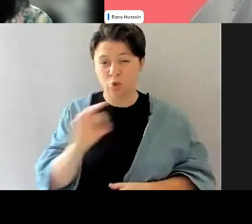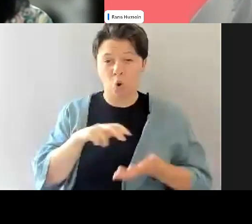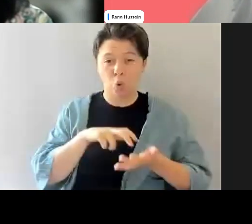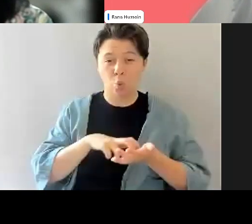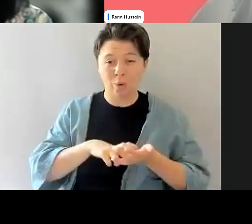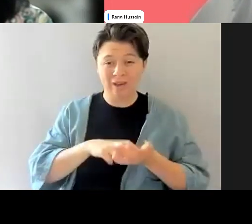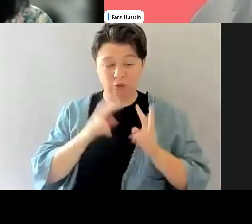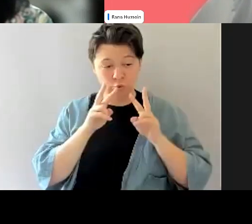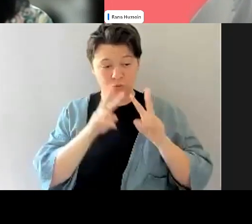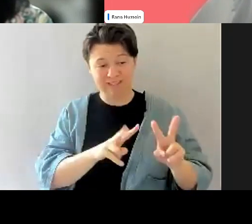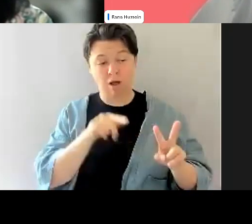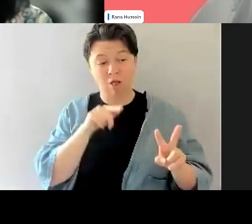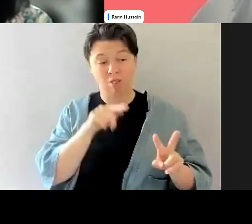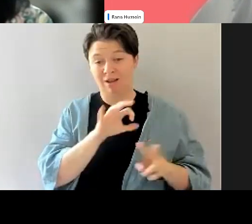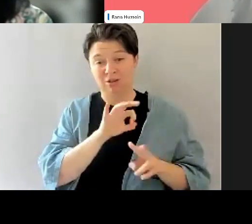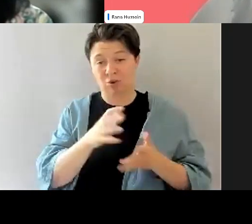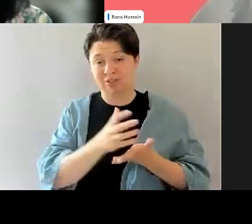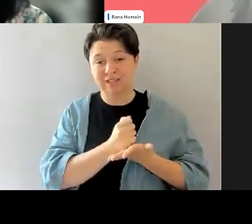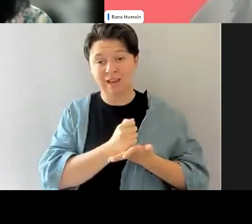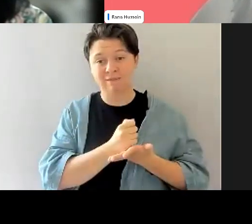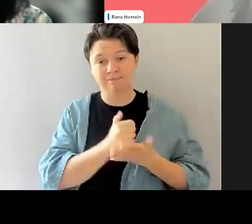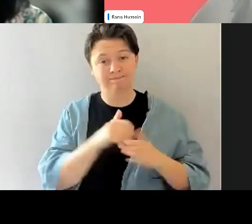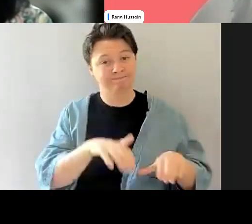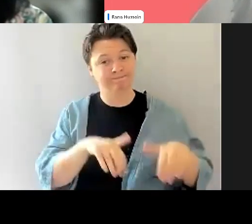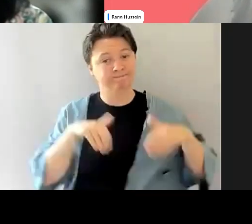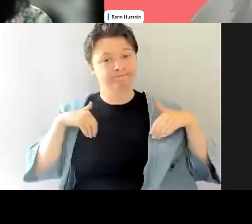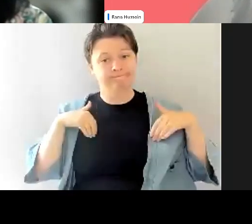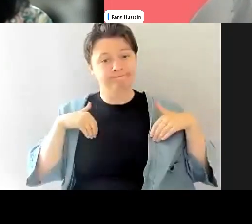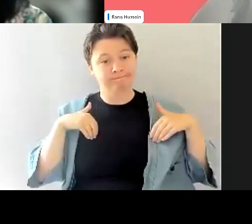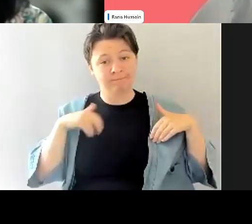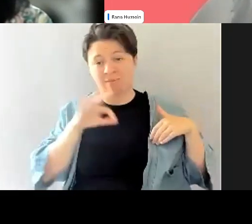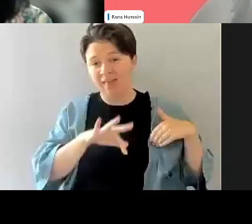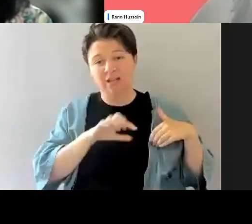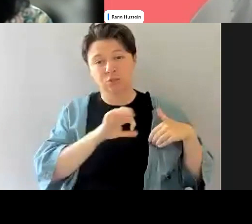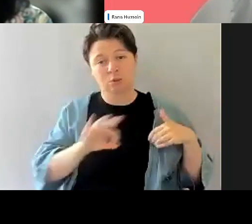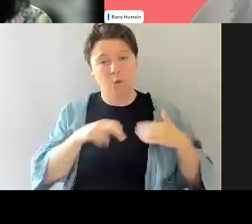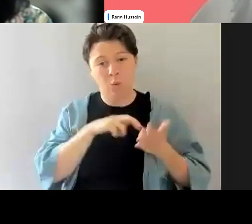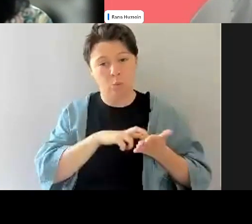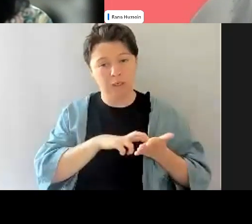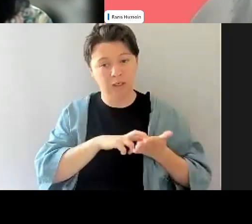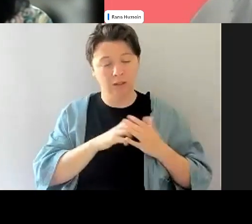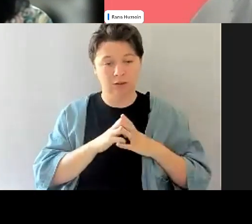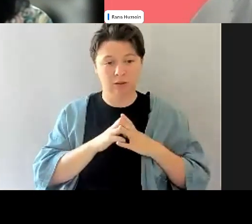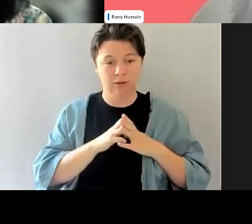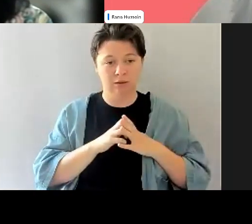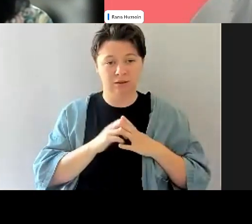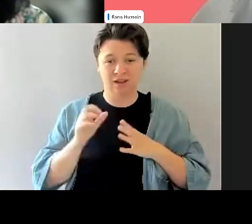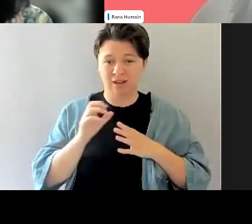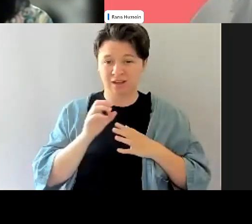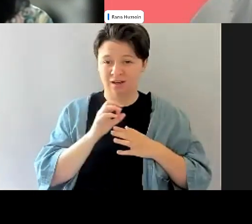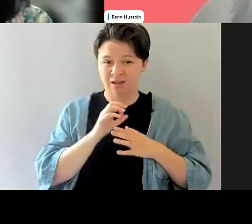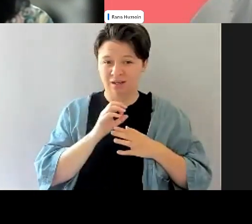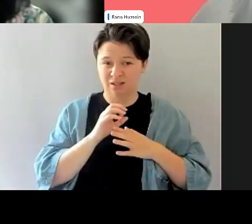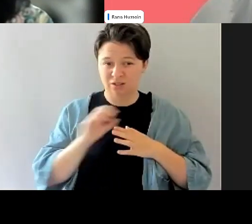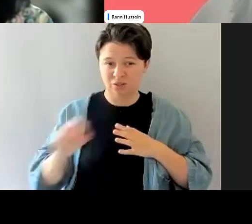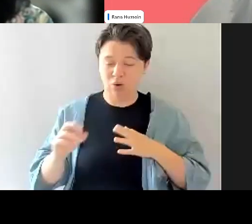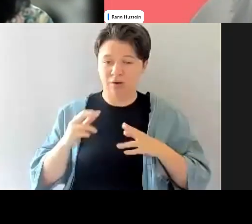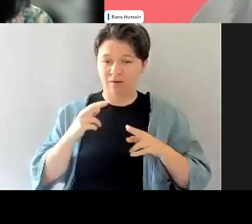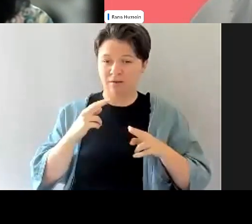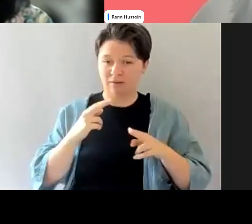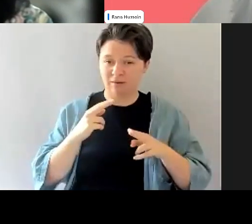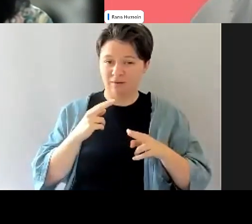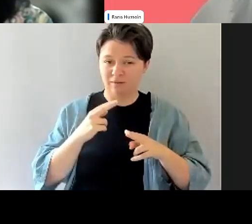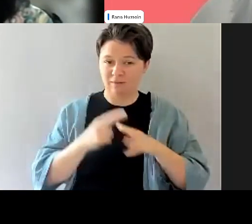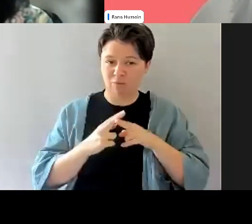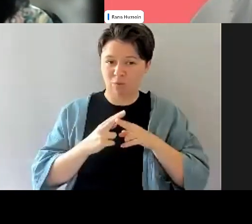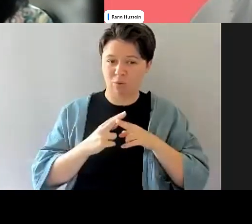identify that and be like, you know what, this one's not for me. Um, but also, um, it's not just for our communities to be leaning into each other.